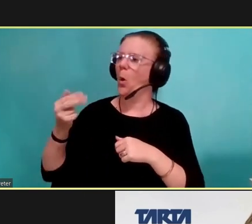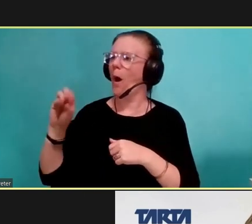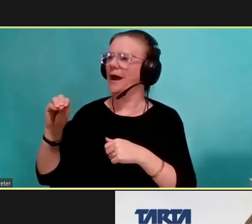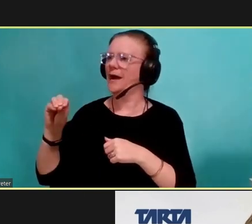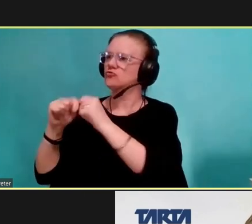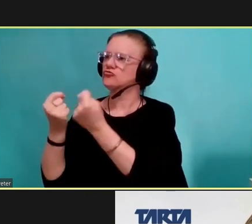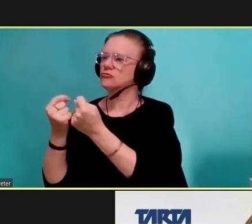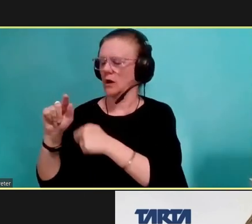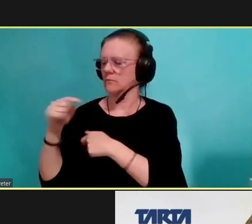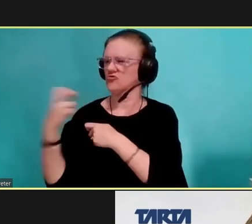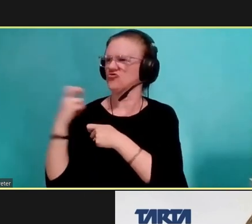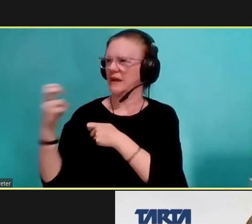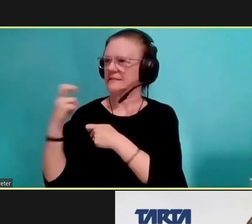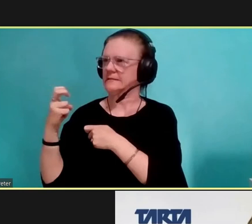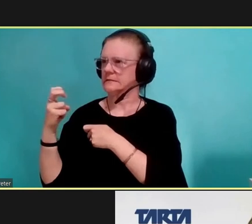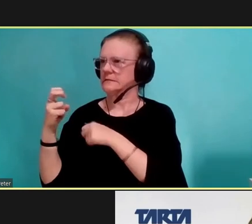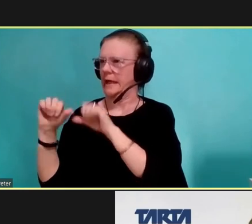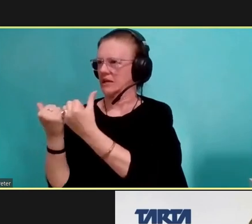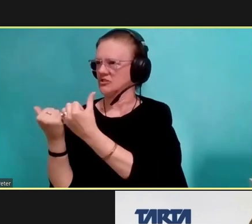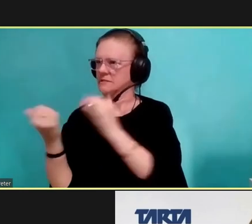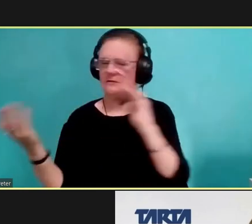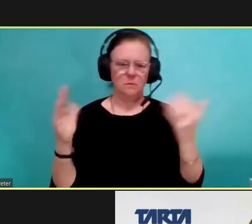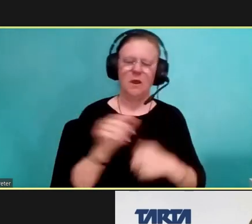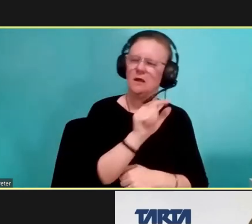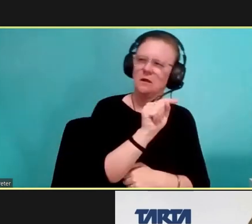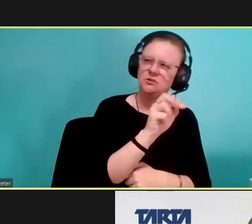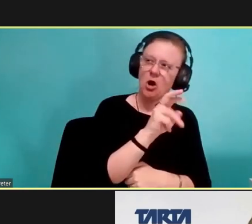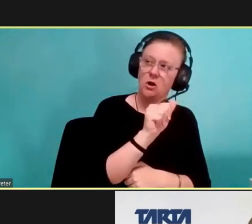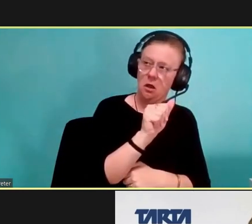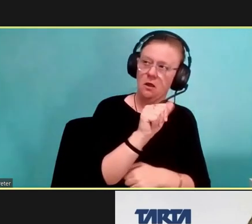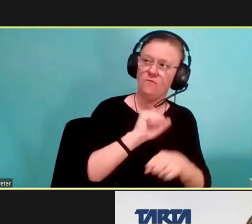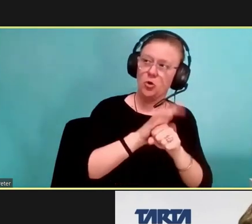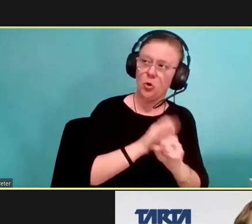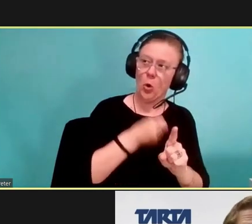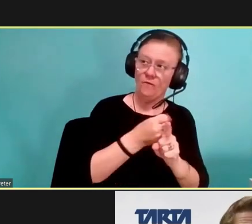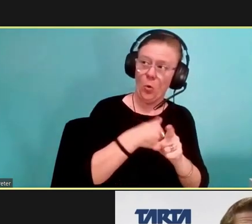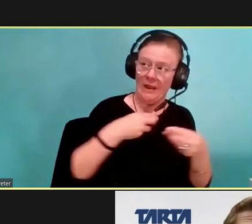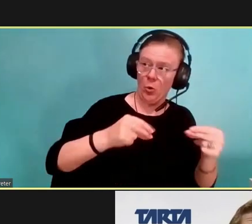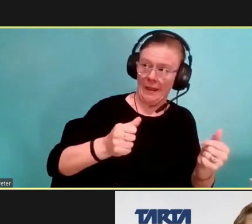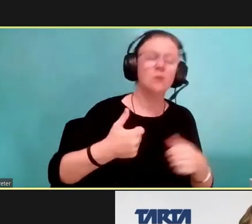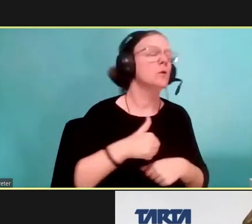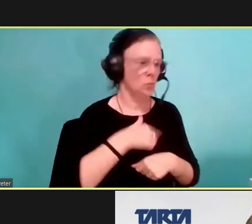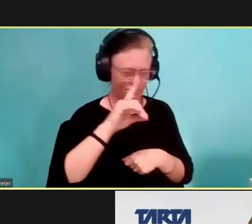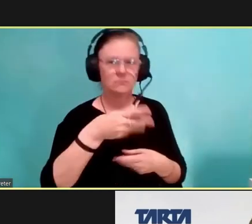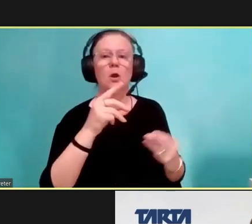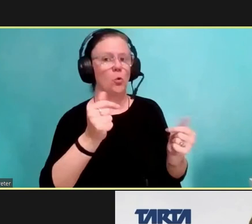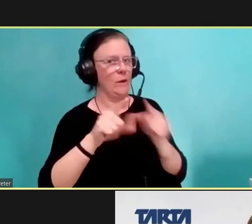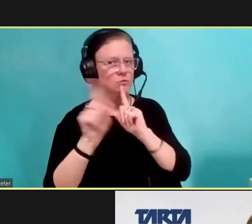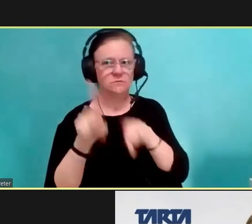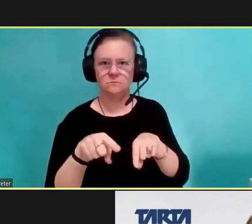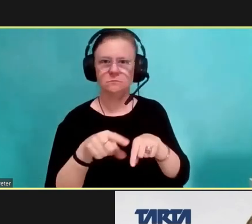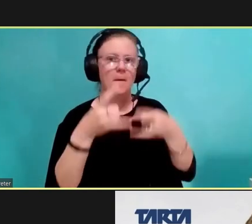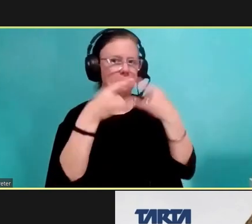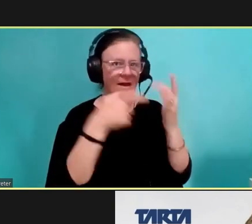agencies, how quickly did Tarta respond to COVID-19? Sean Tarta was quick to respond with mask